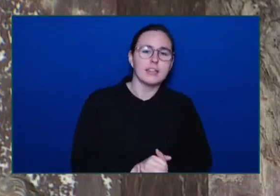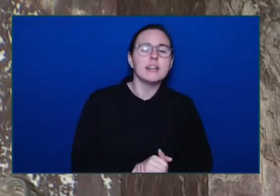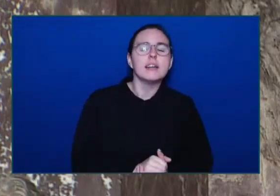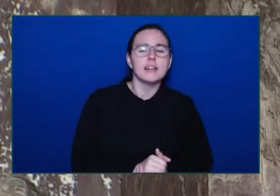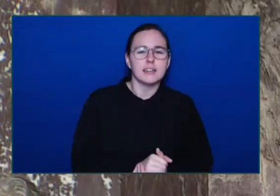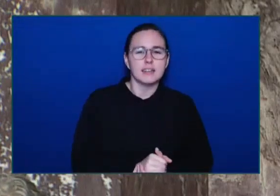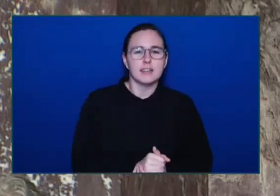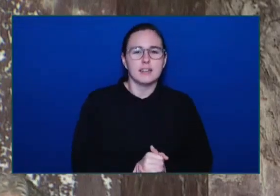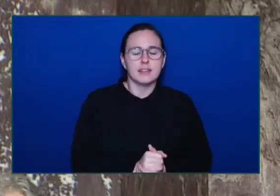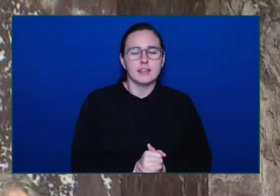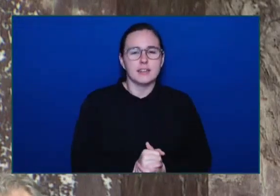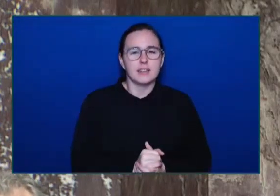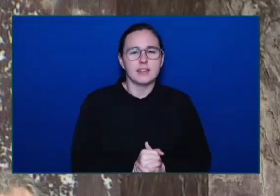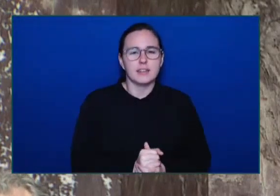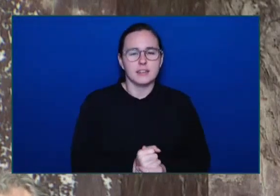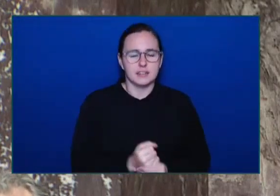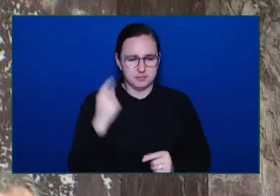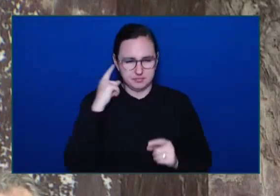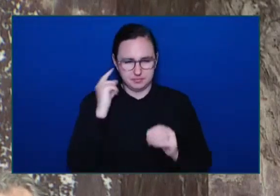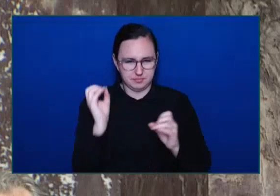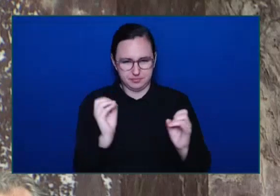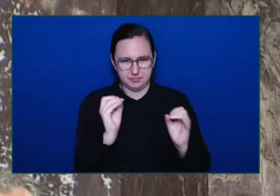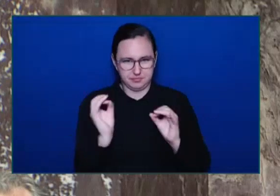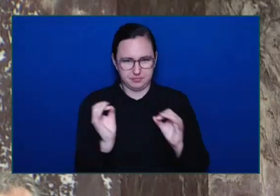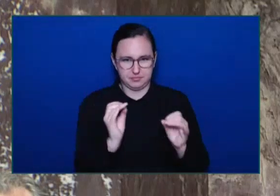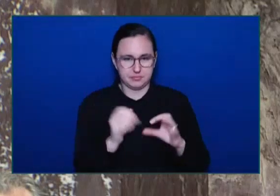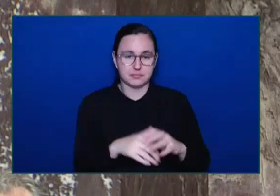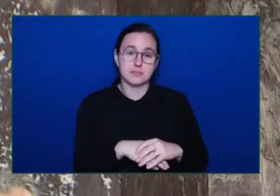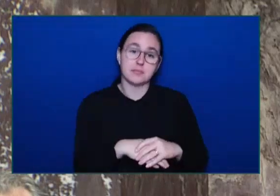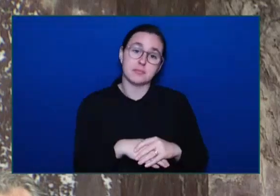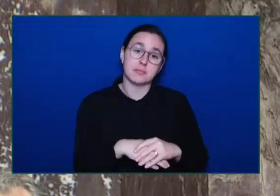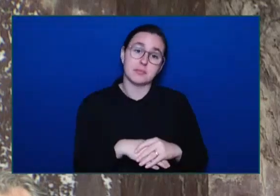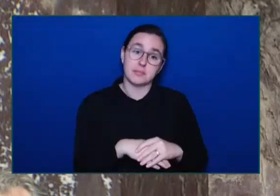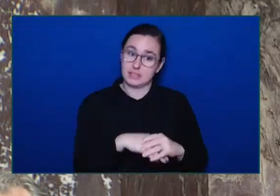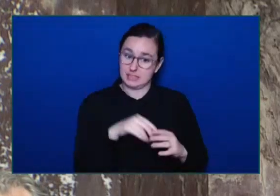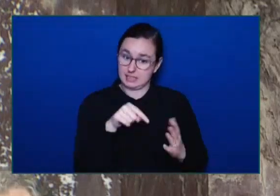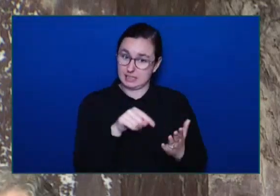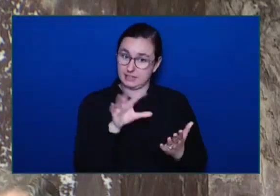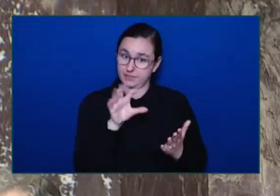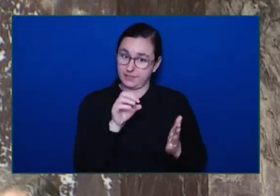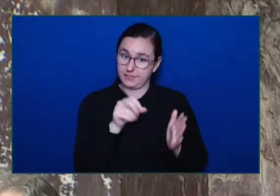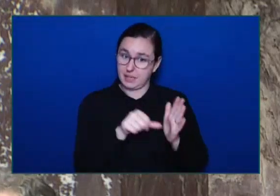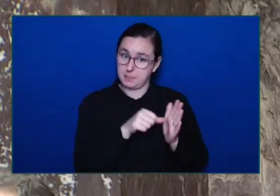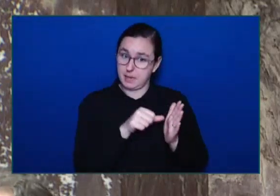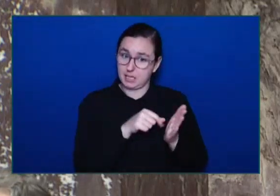This 50-page report would have been 44 pages if that member had had this report, Hon. Speaker.